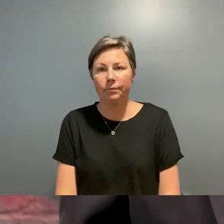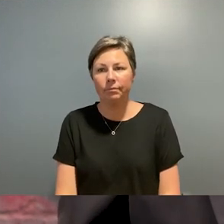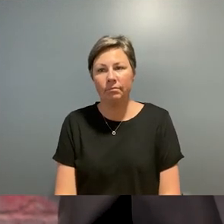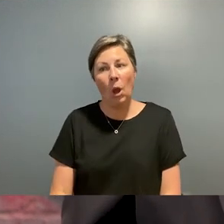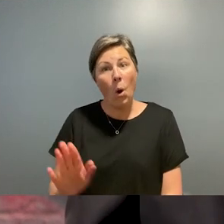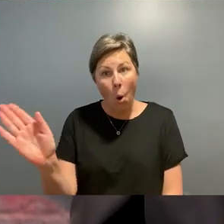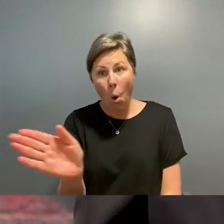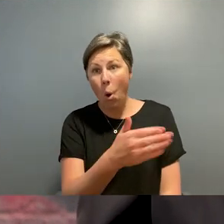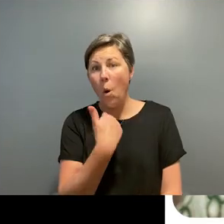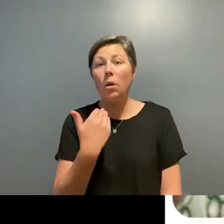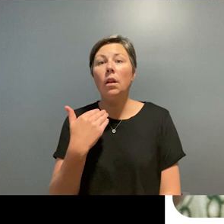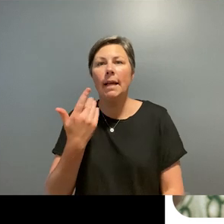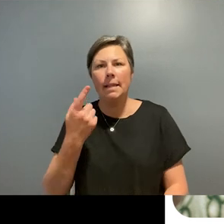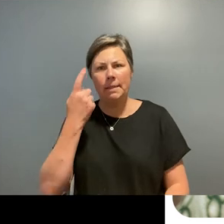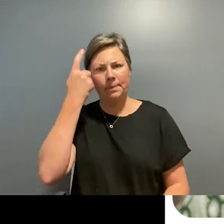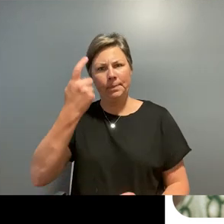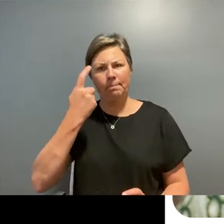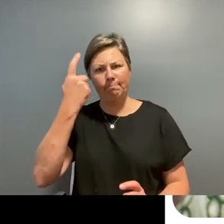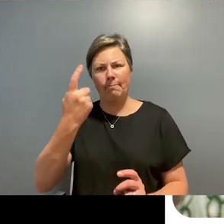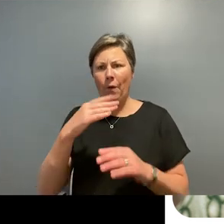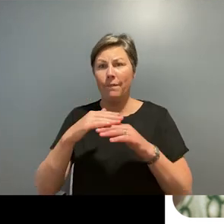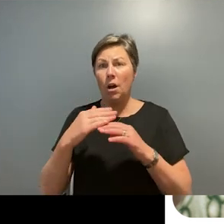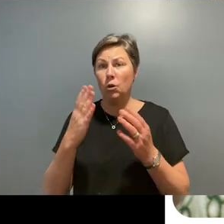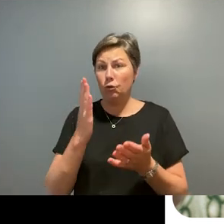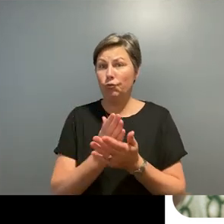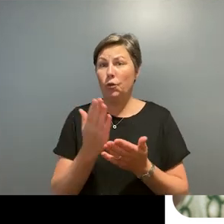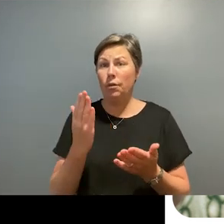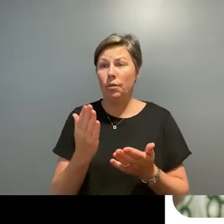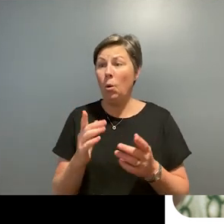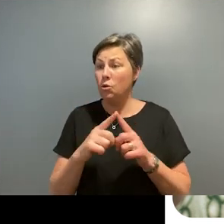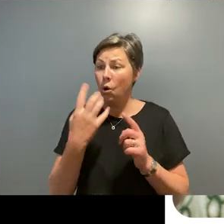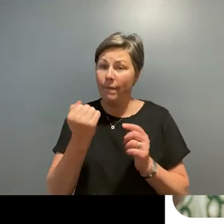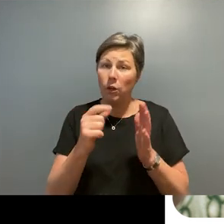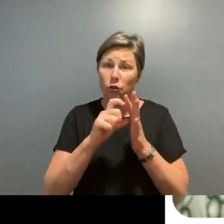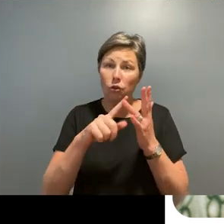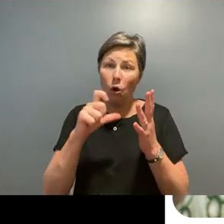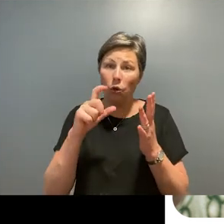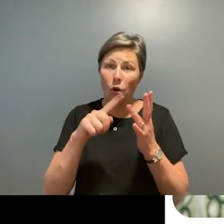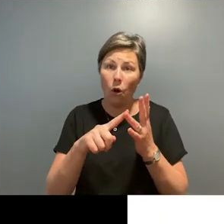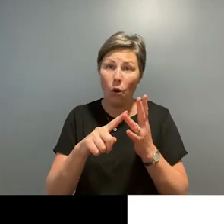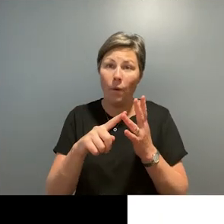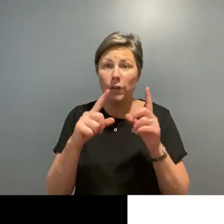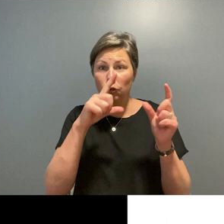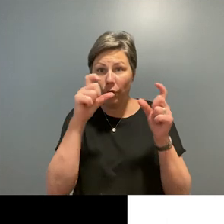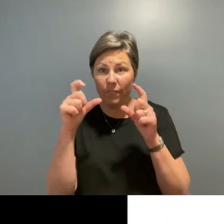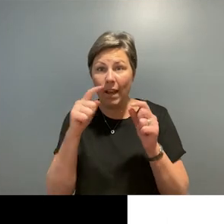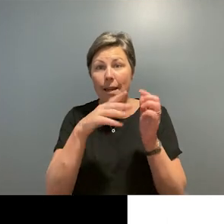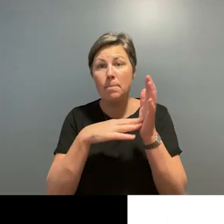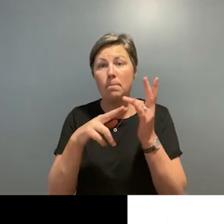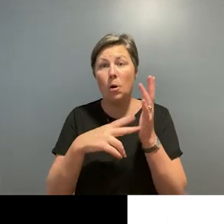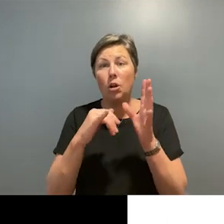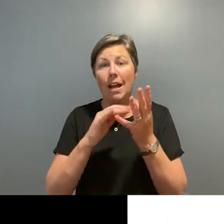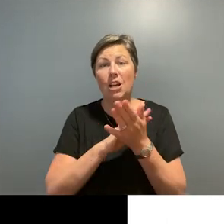aspects of the truth not standing still new approaches and documentary photography at the monash gallery of art features